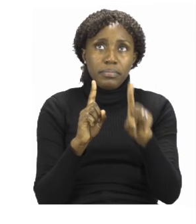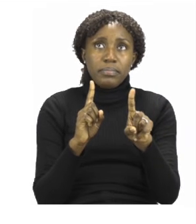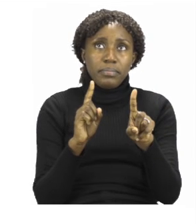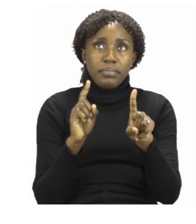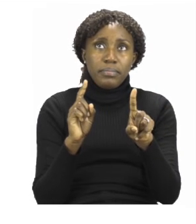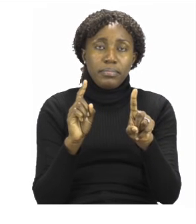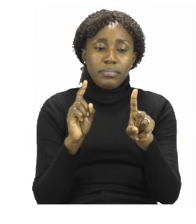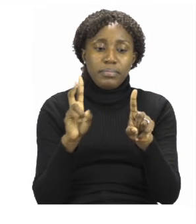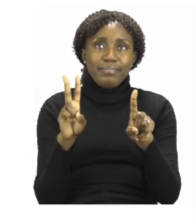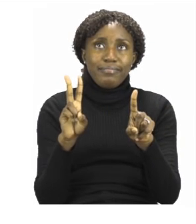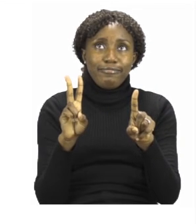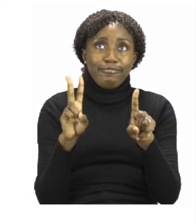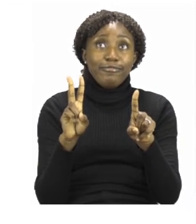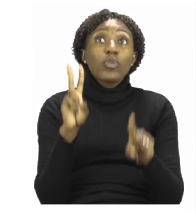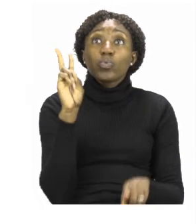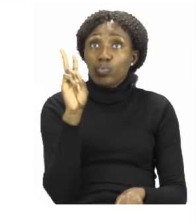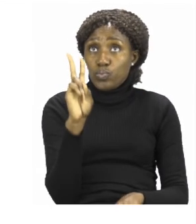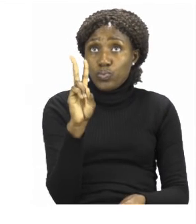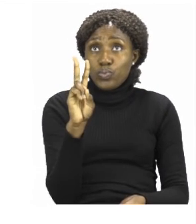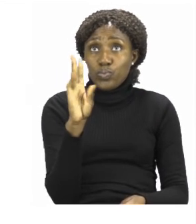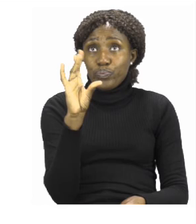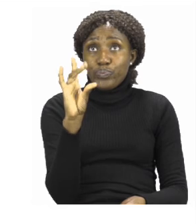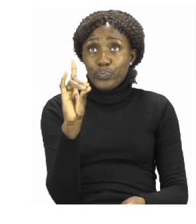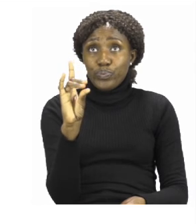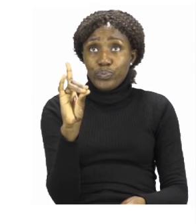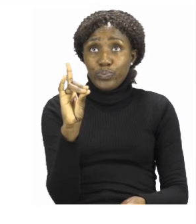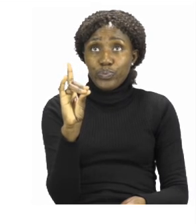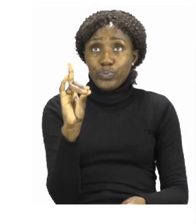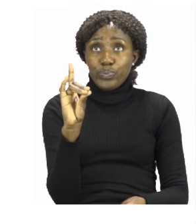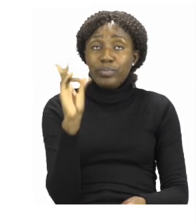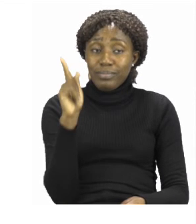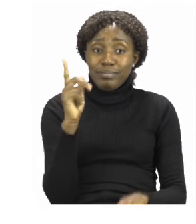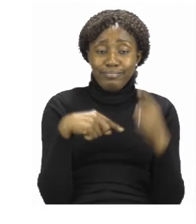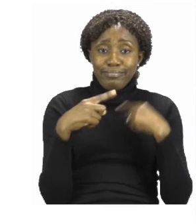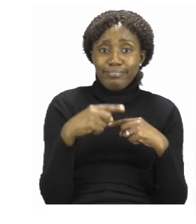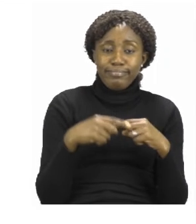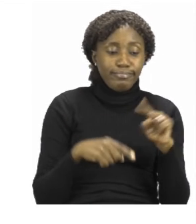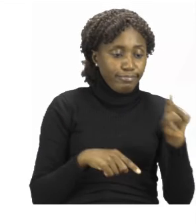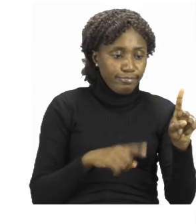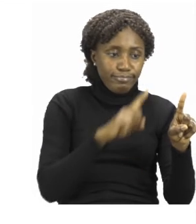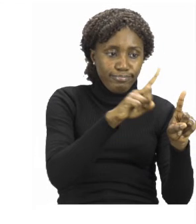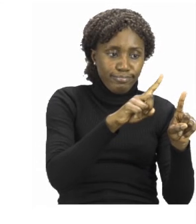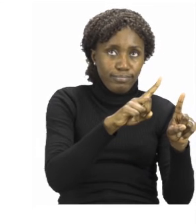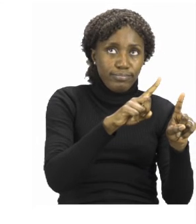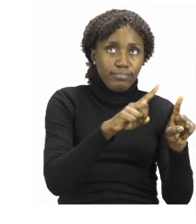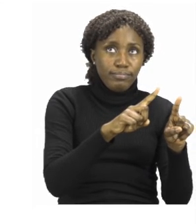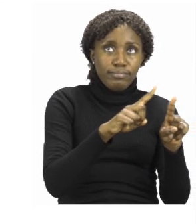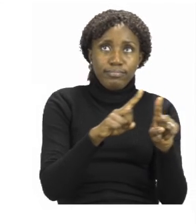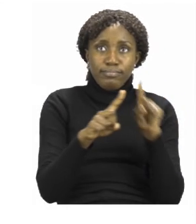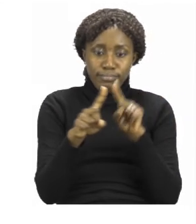two. There you go. Let's count one more time. One,